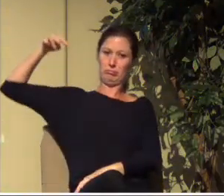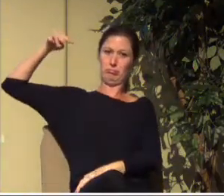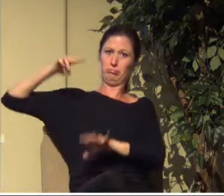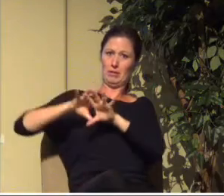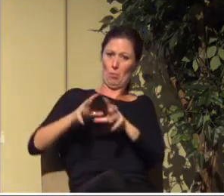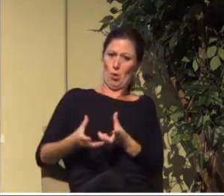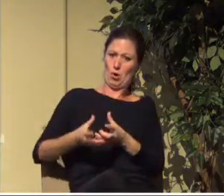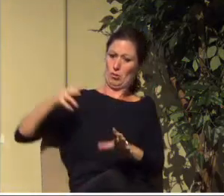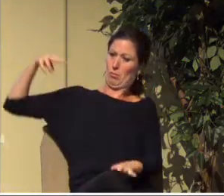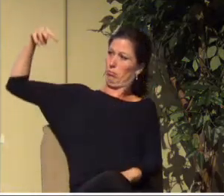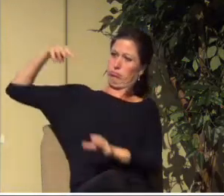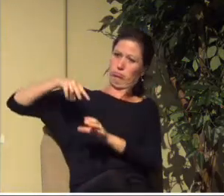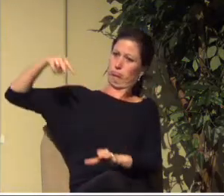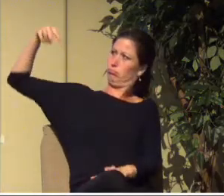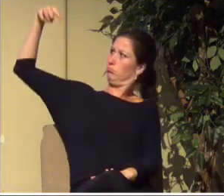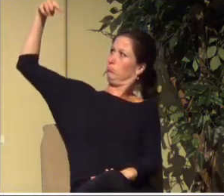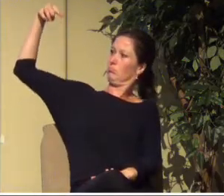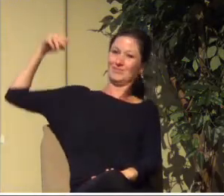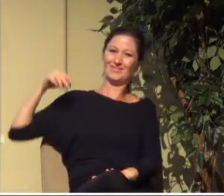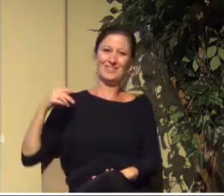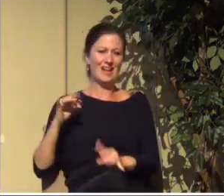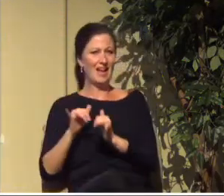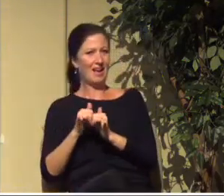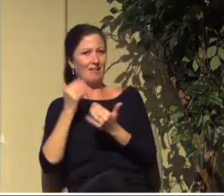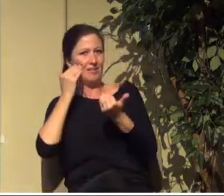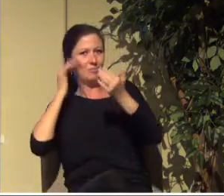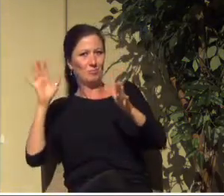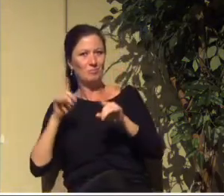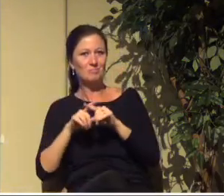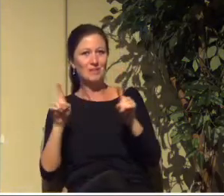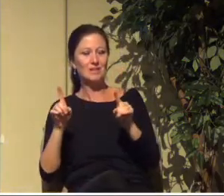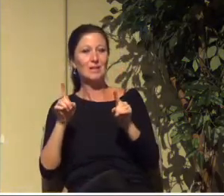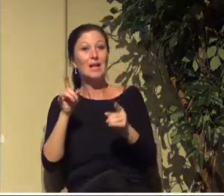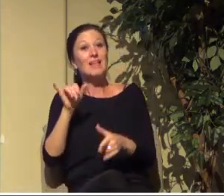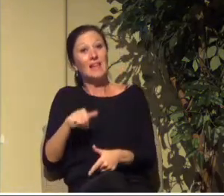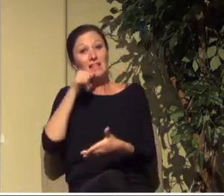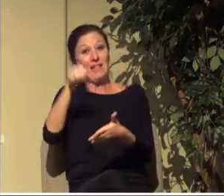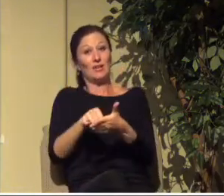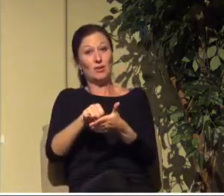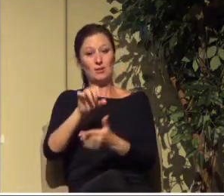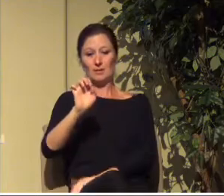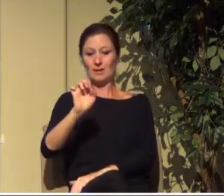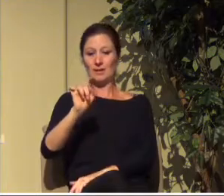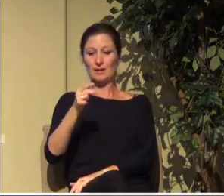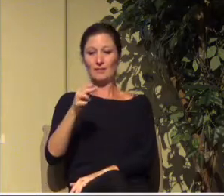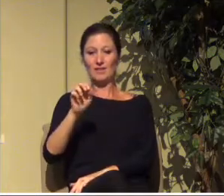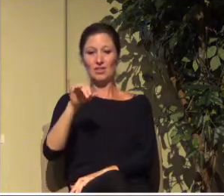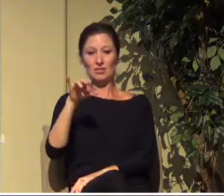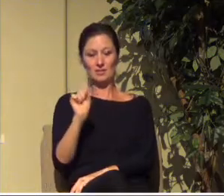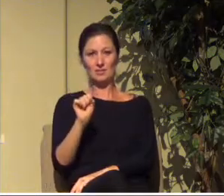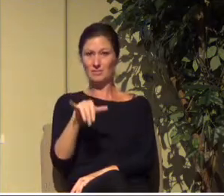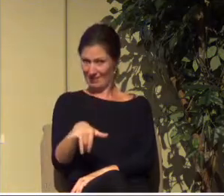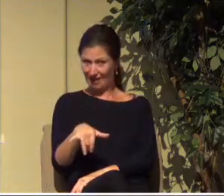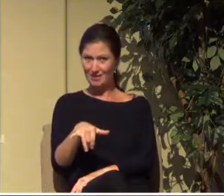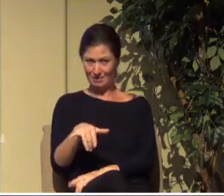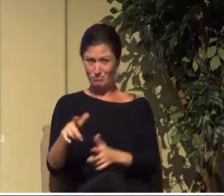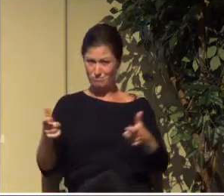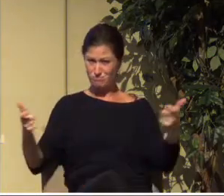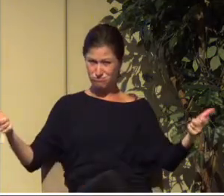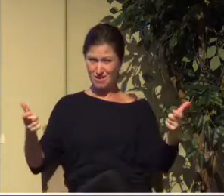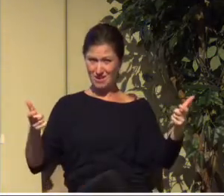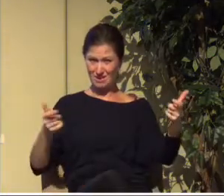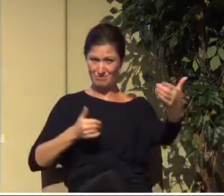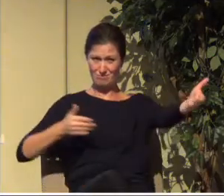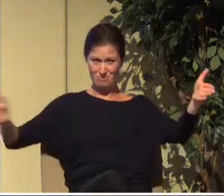the letter to the Ephesians is that high. It gets that broad